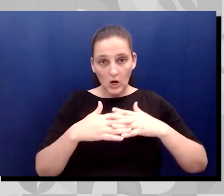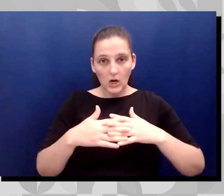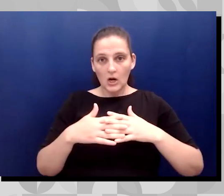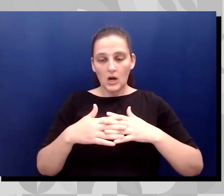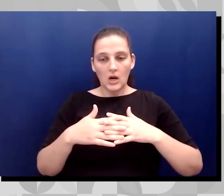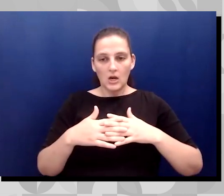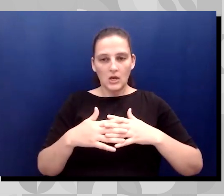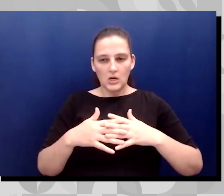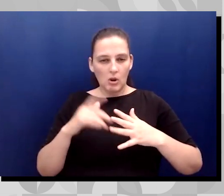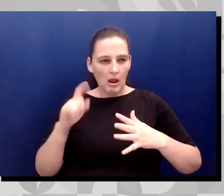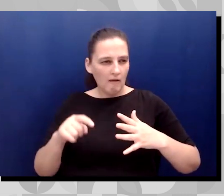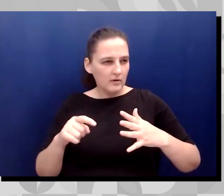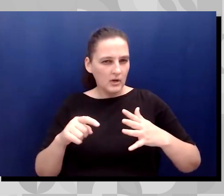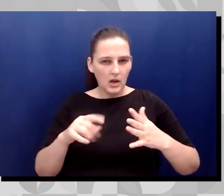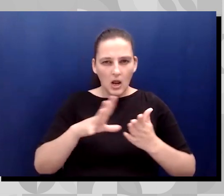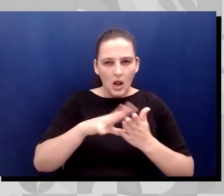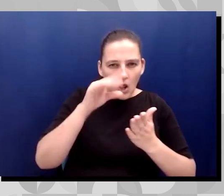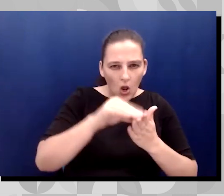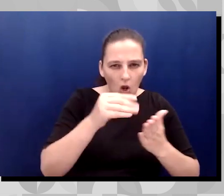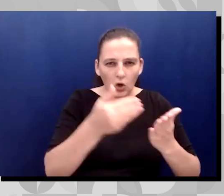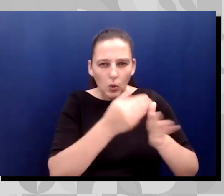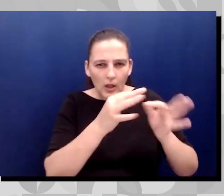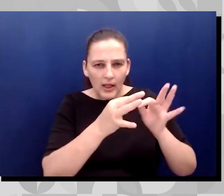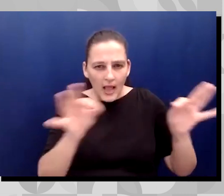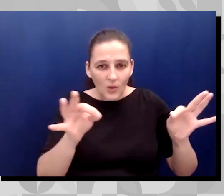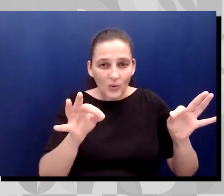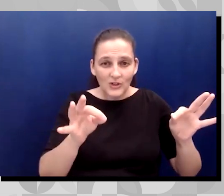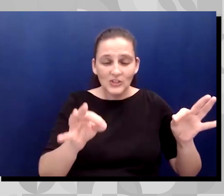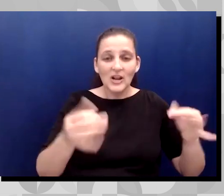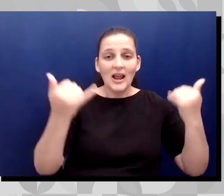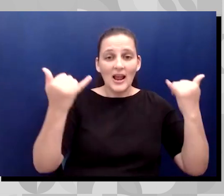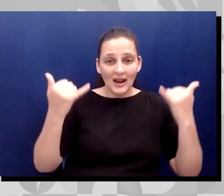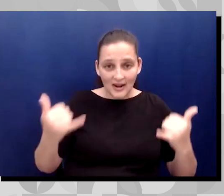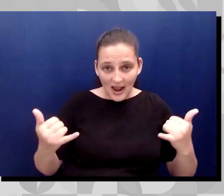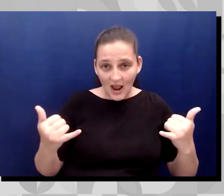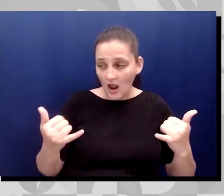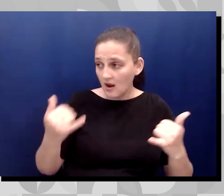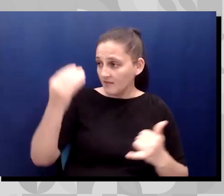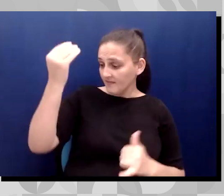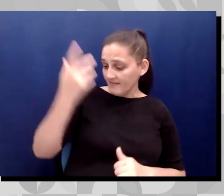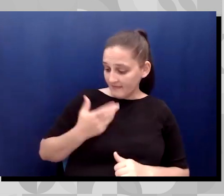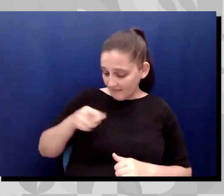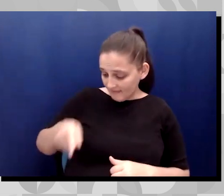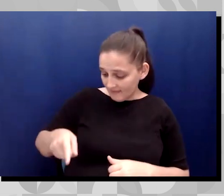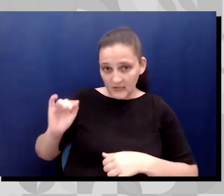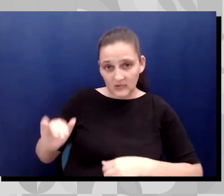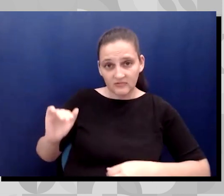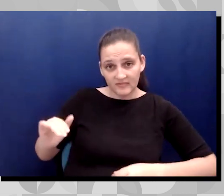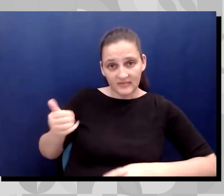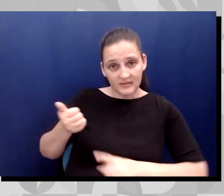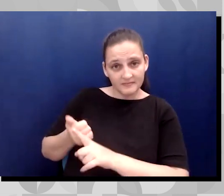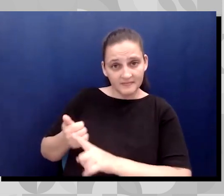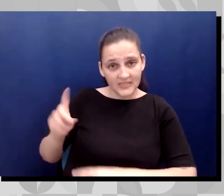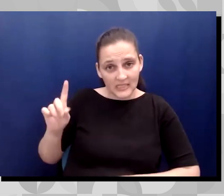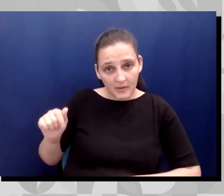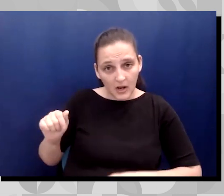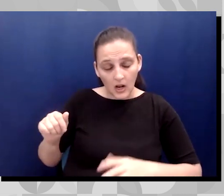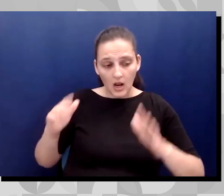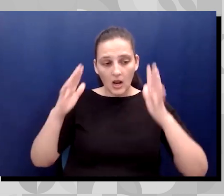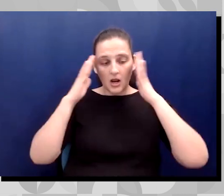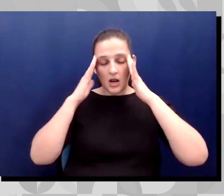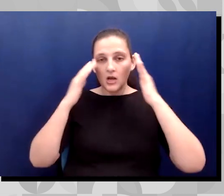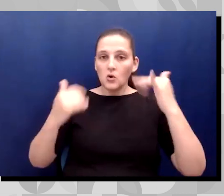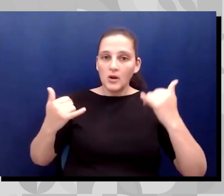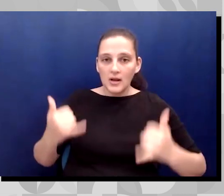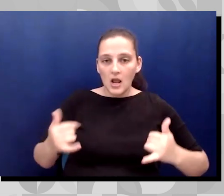and learning a new language. And now you have been informed that your child may have a disability. So now you have to understand not